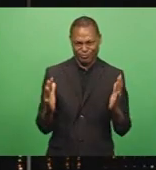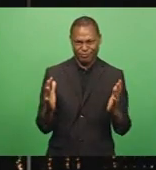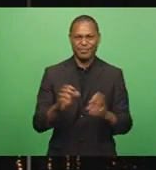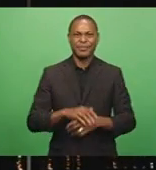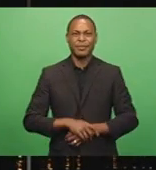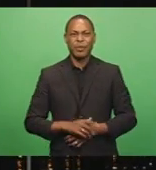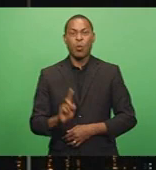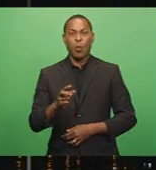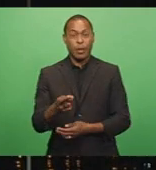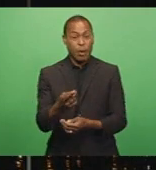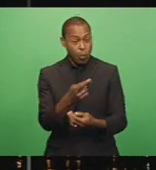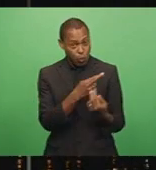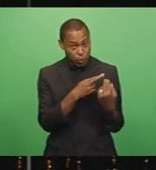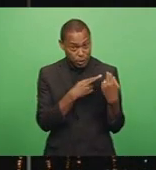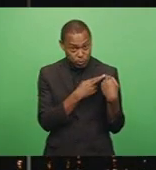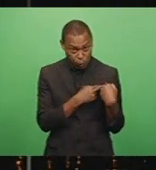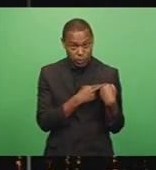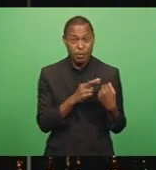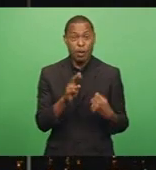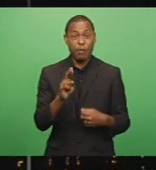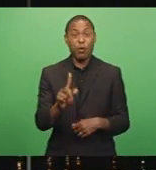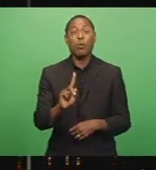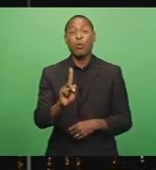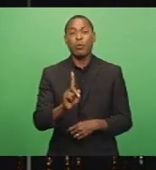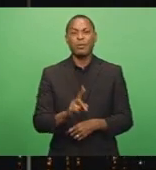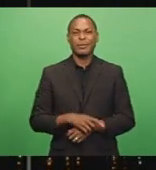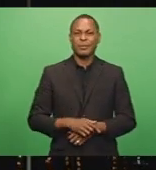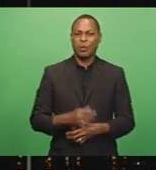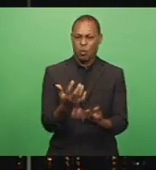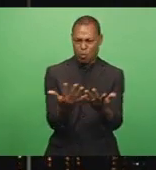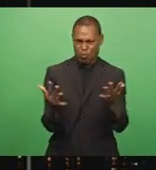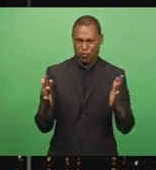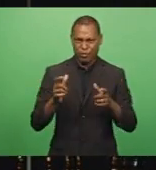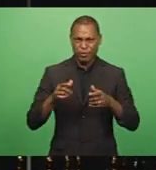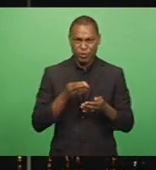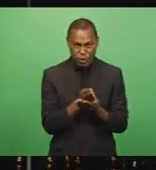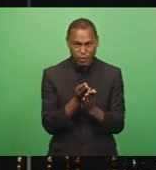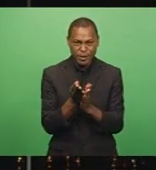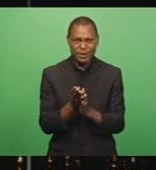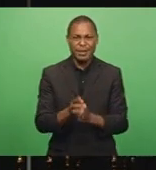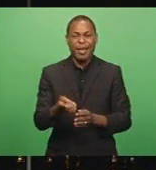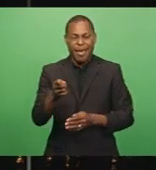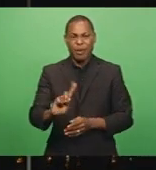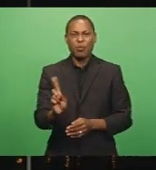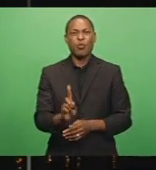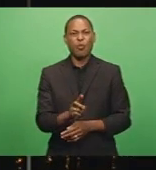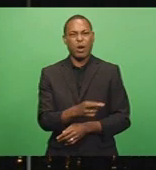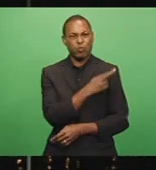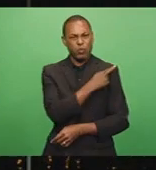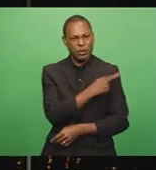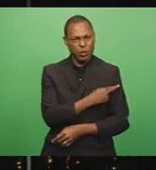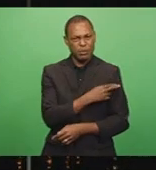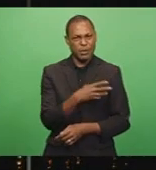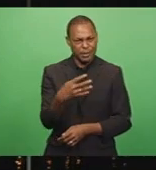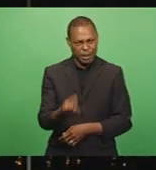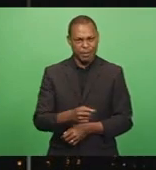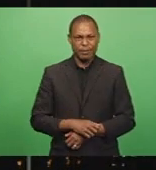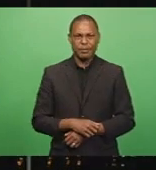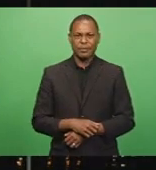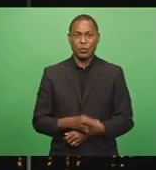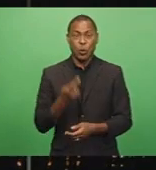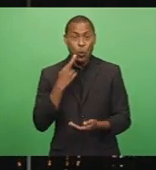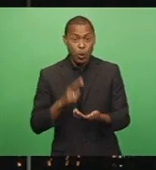responsible for public service, travelers must also exercise certain responsibilities. Kuroi Tandulala reports the